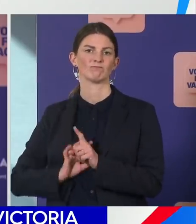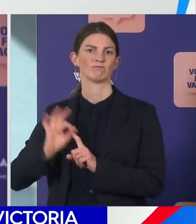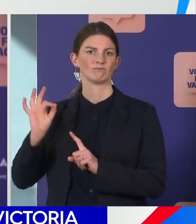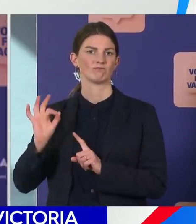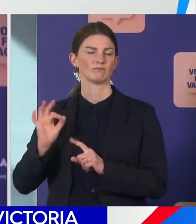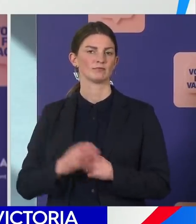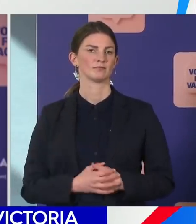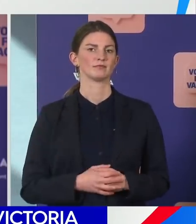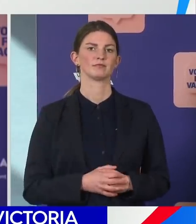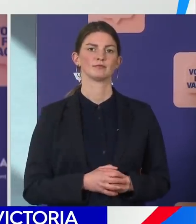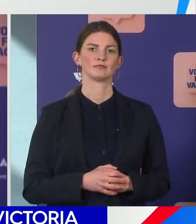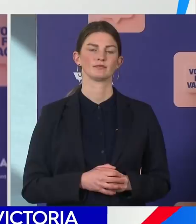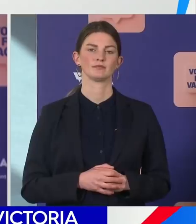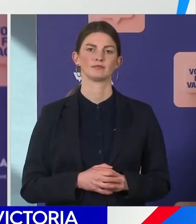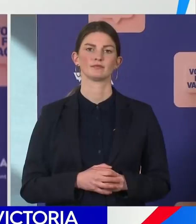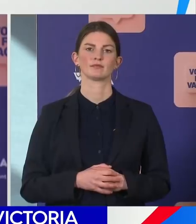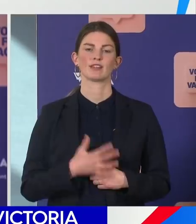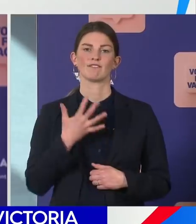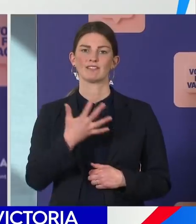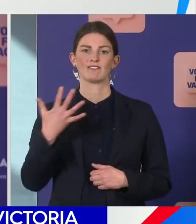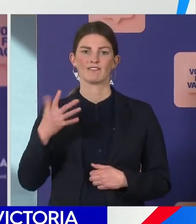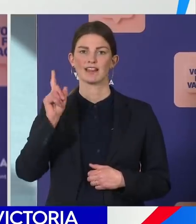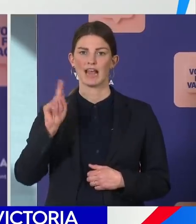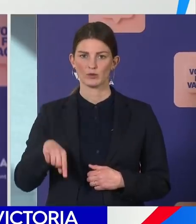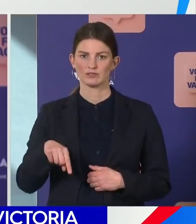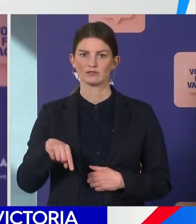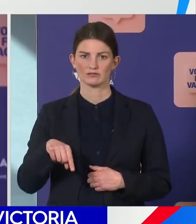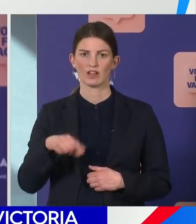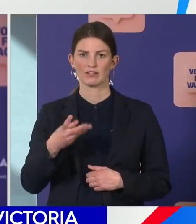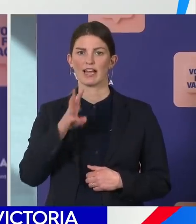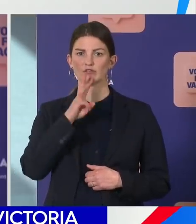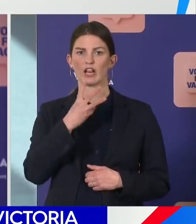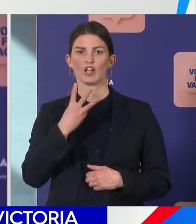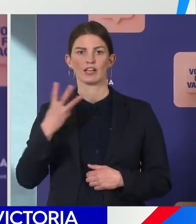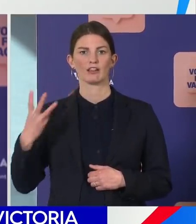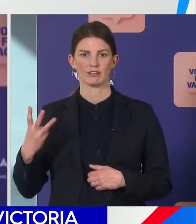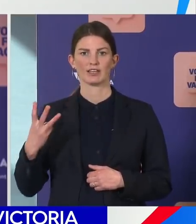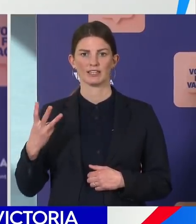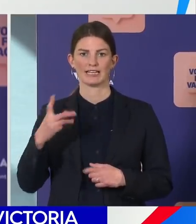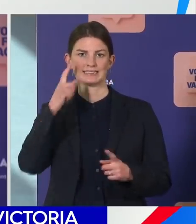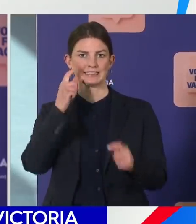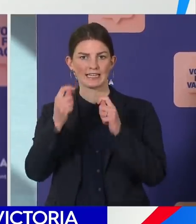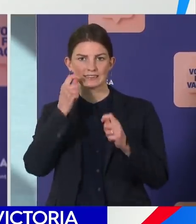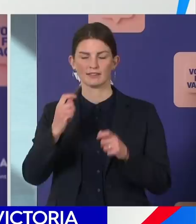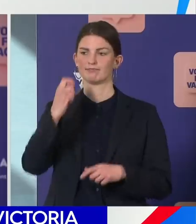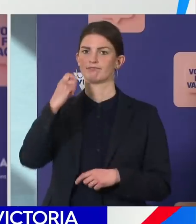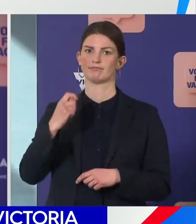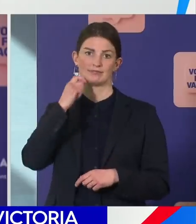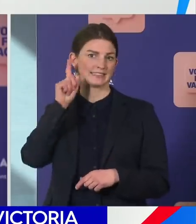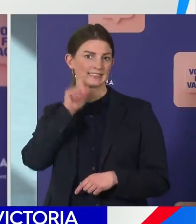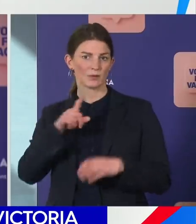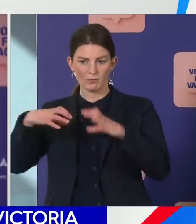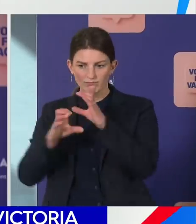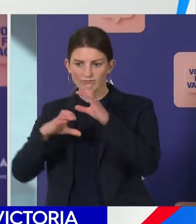There were some 55,333 COVID-19 test process yesterday, a very strong